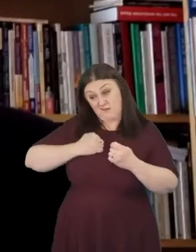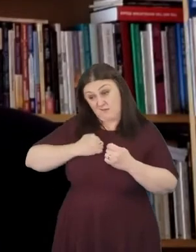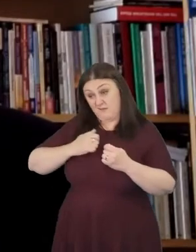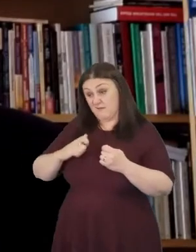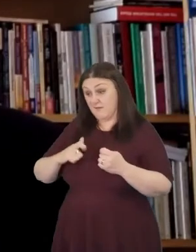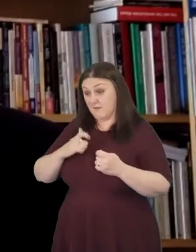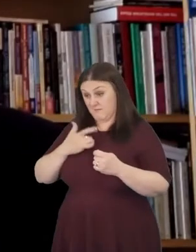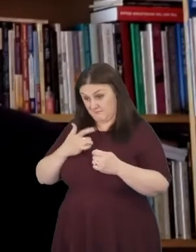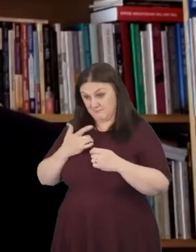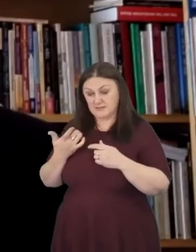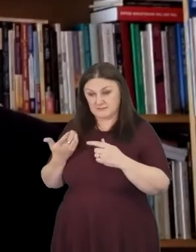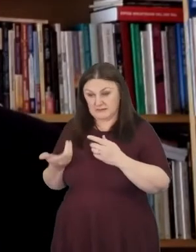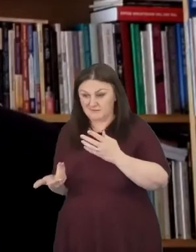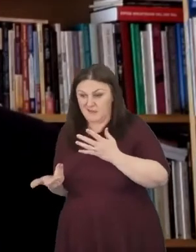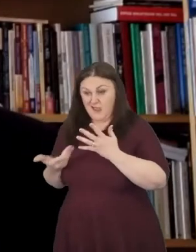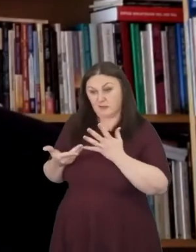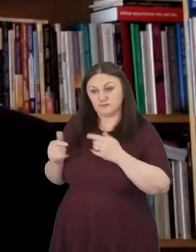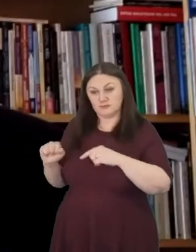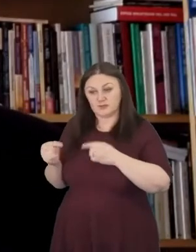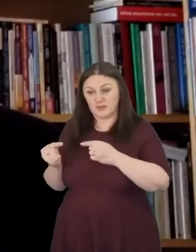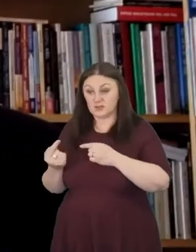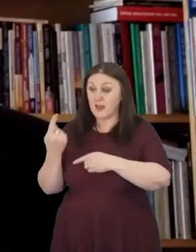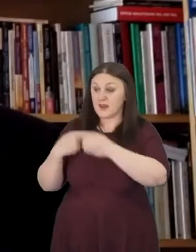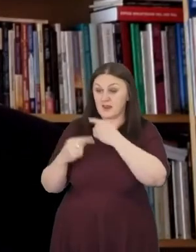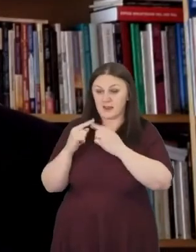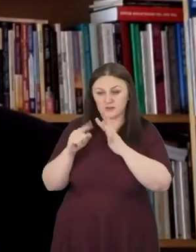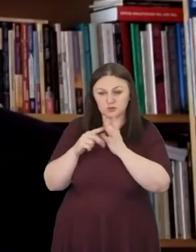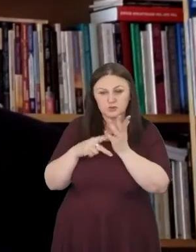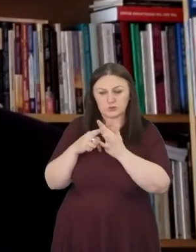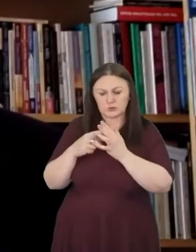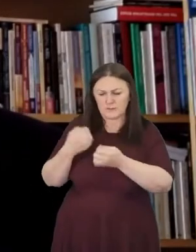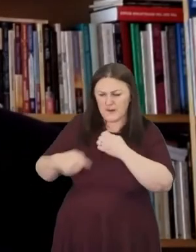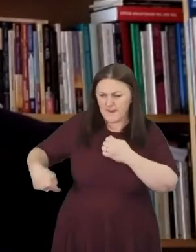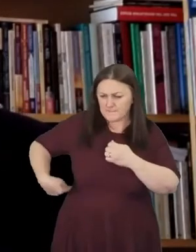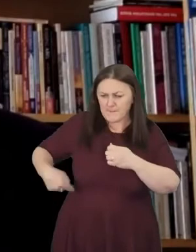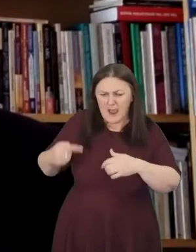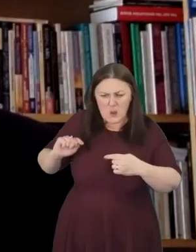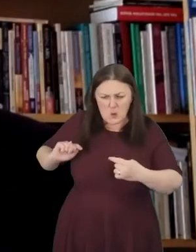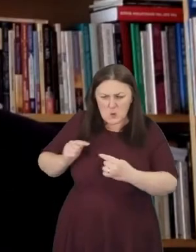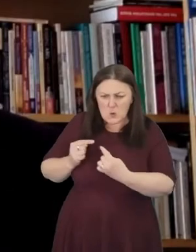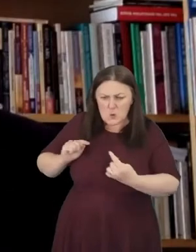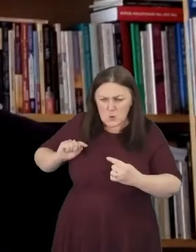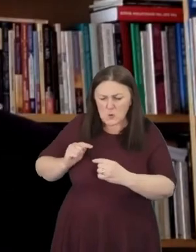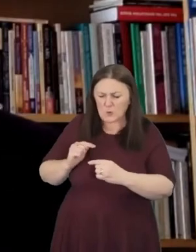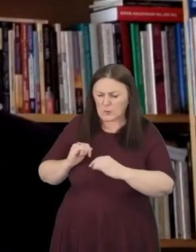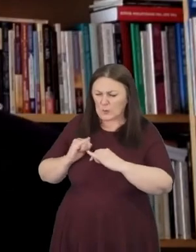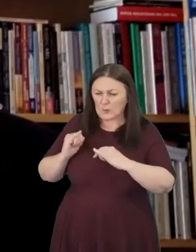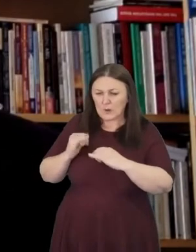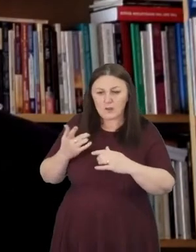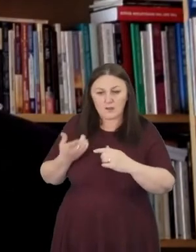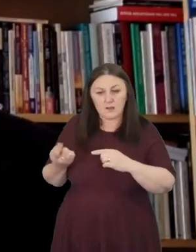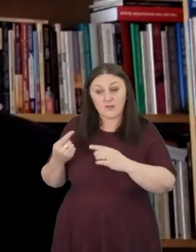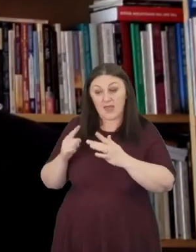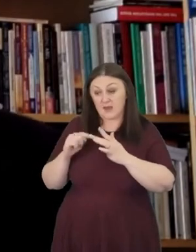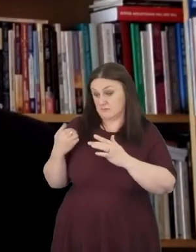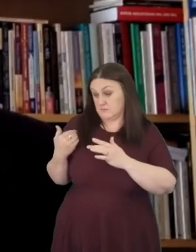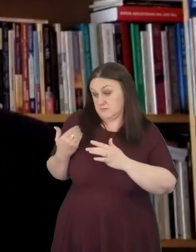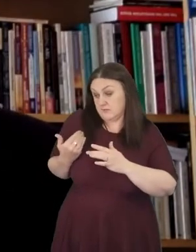Last June I began to develop acute back pain and in July I was admitted to hospital